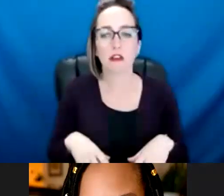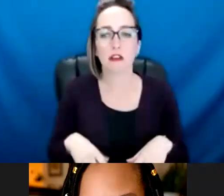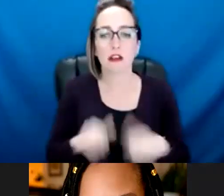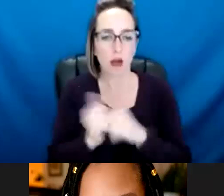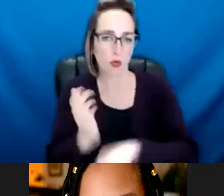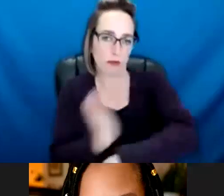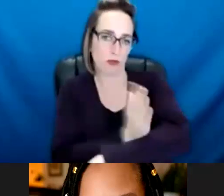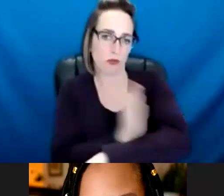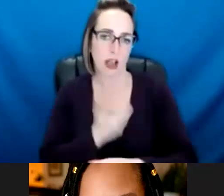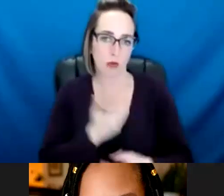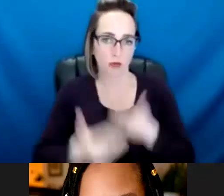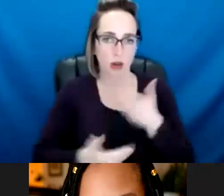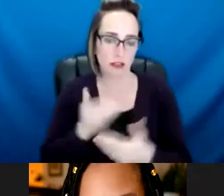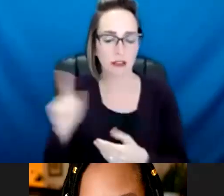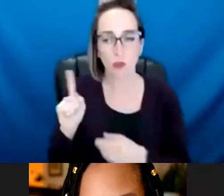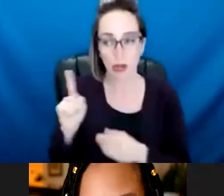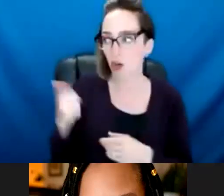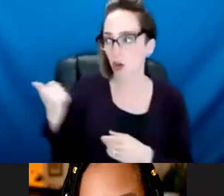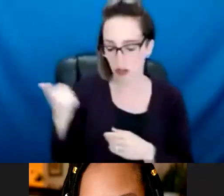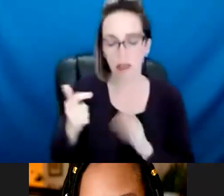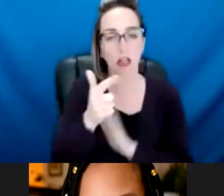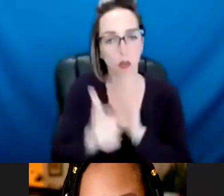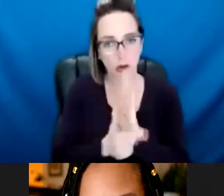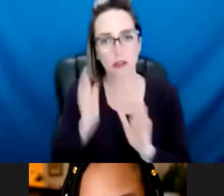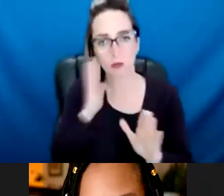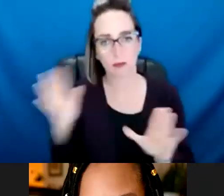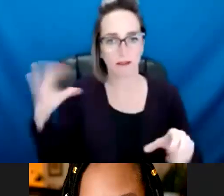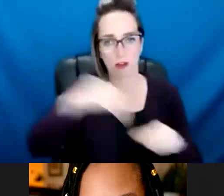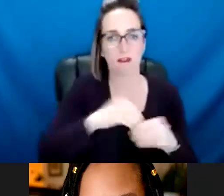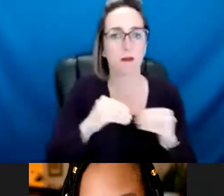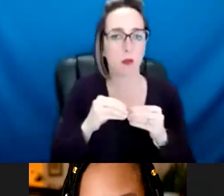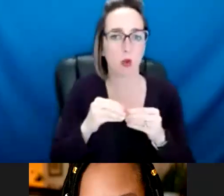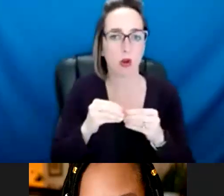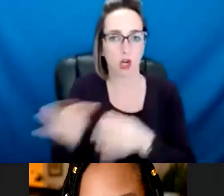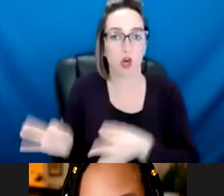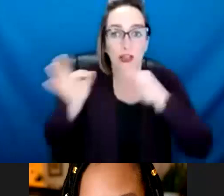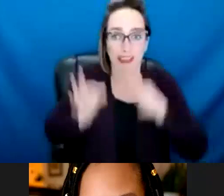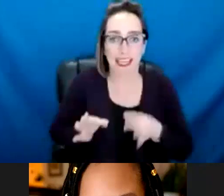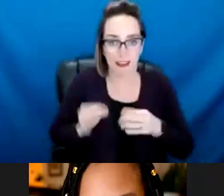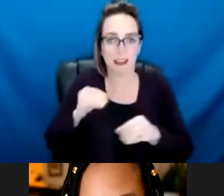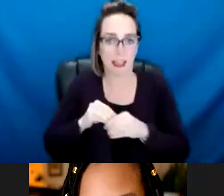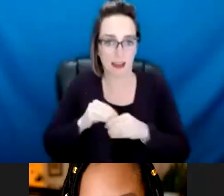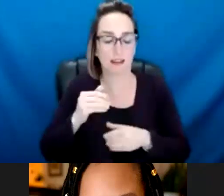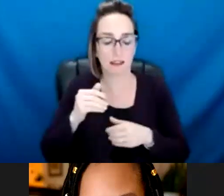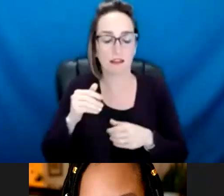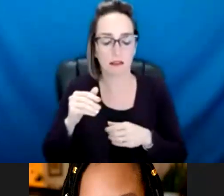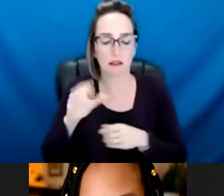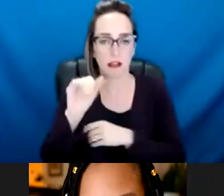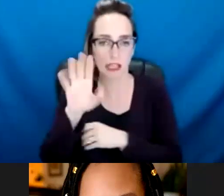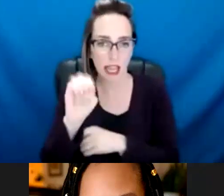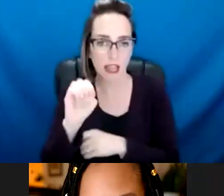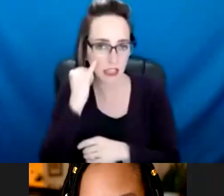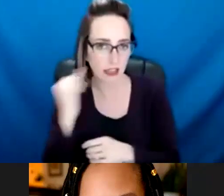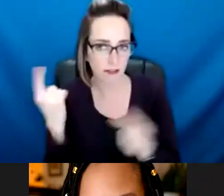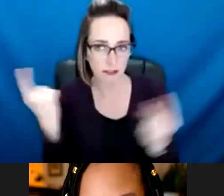uh, to include the city attorney's office, uh, with, uh, addressing these cases and working these cases, um, and to hear